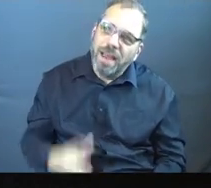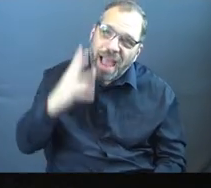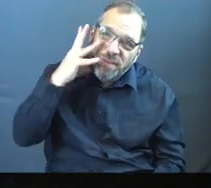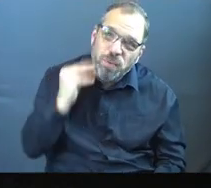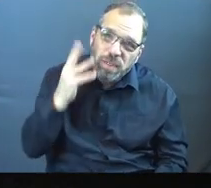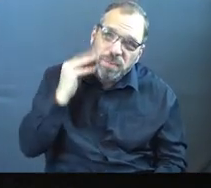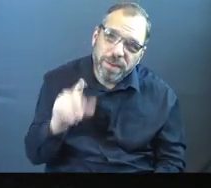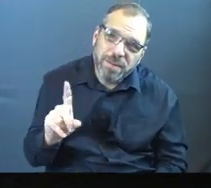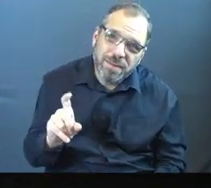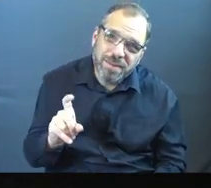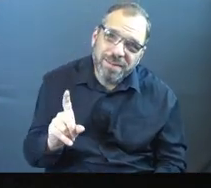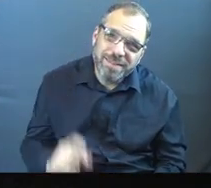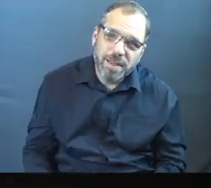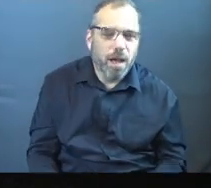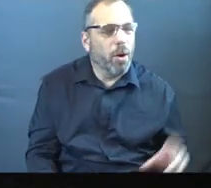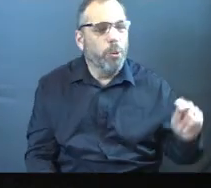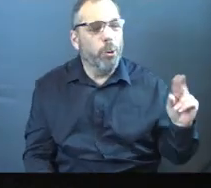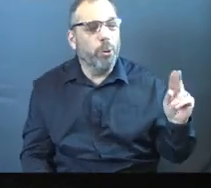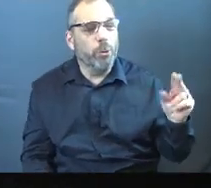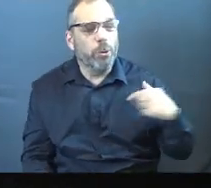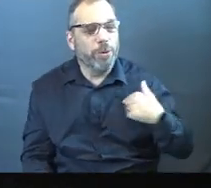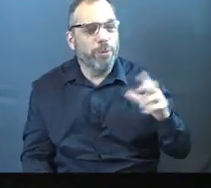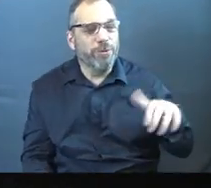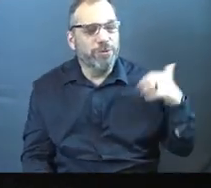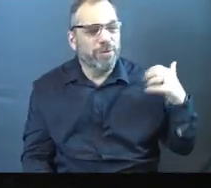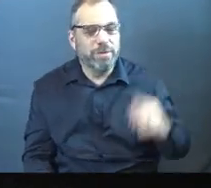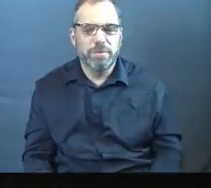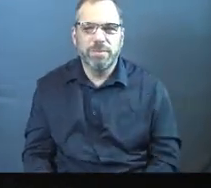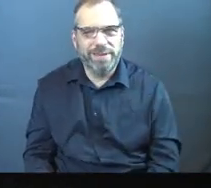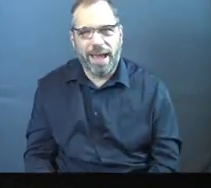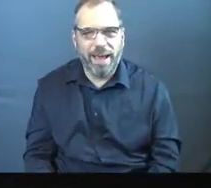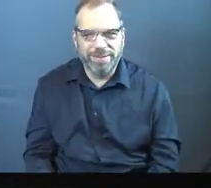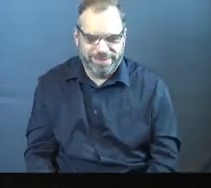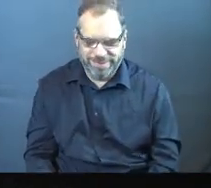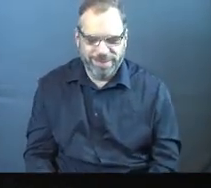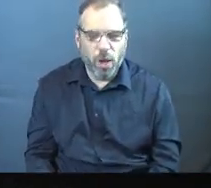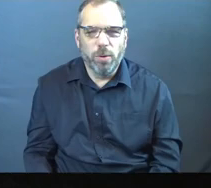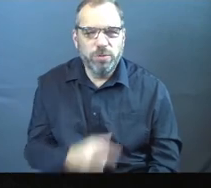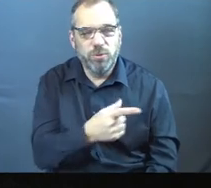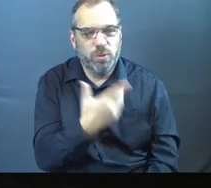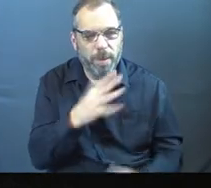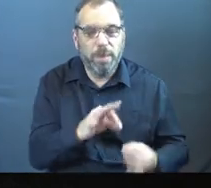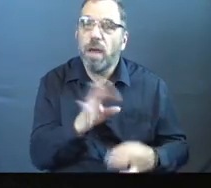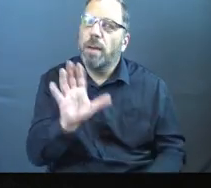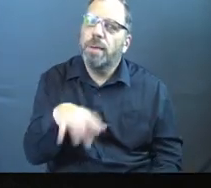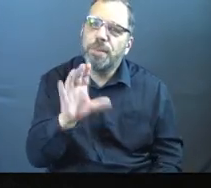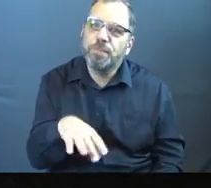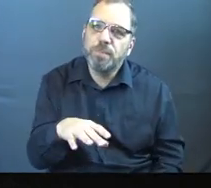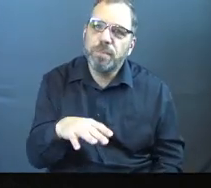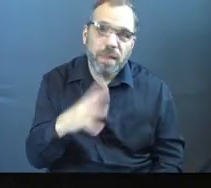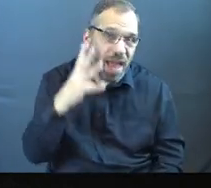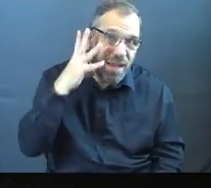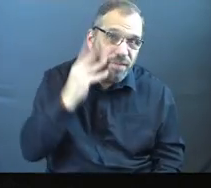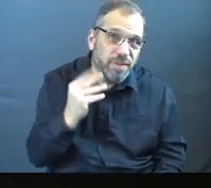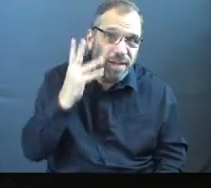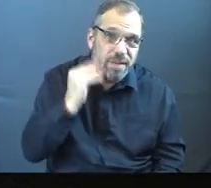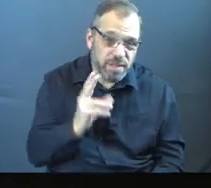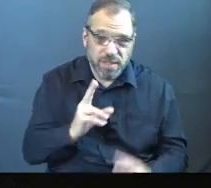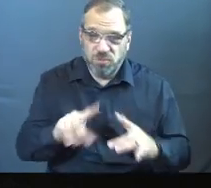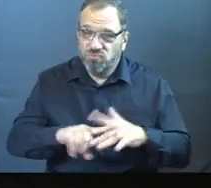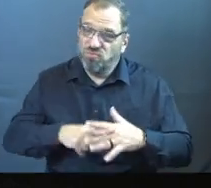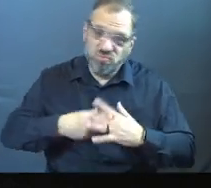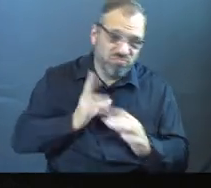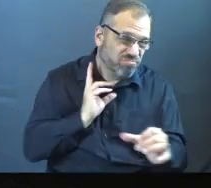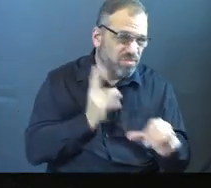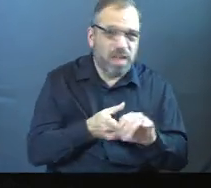been there? Not that. It's just you, bro. But have you ever been in a situation where you jumped into